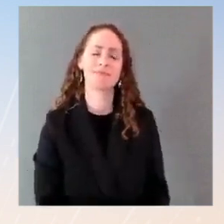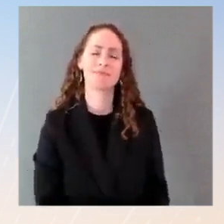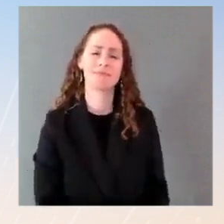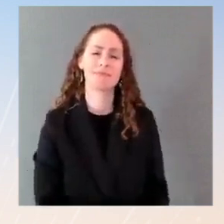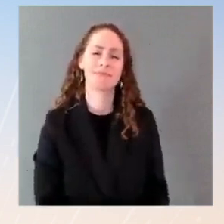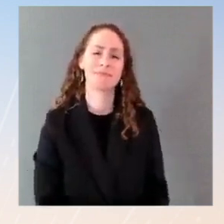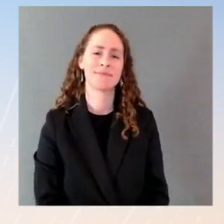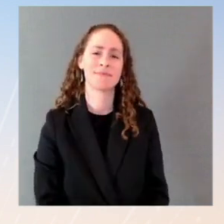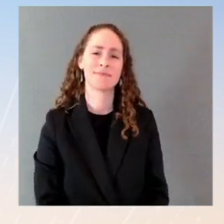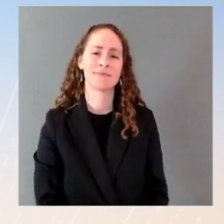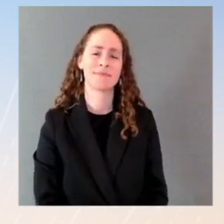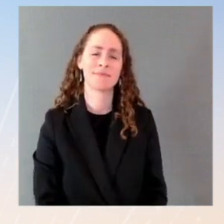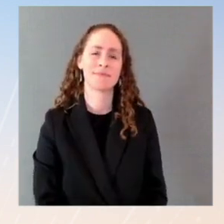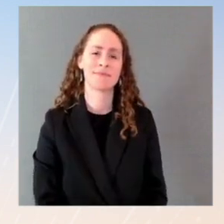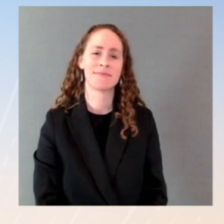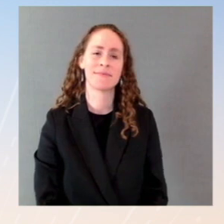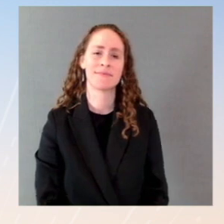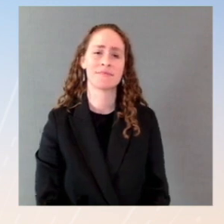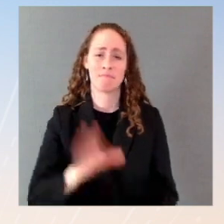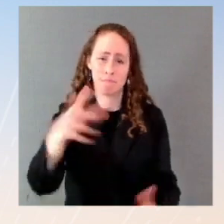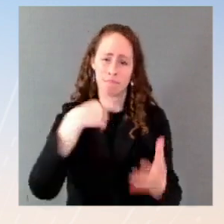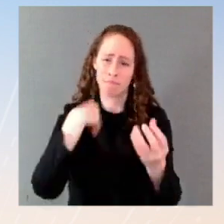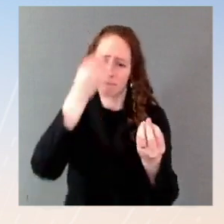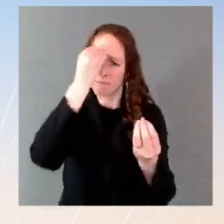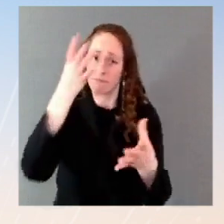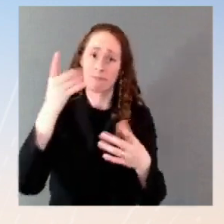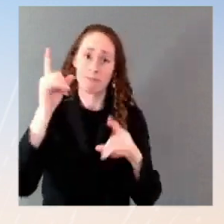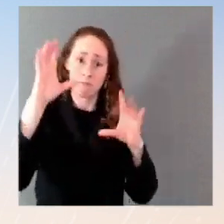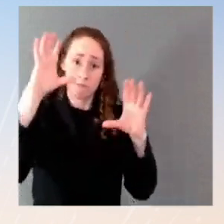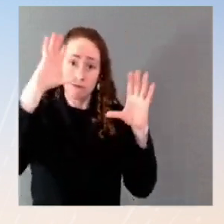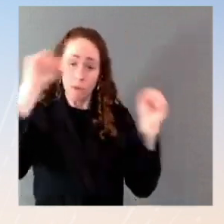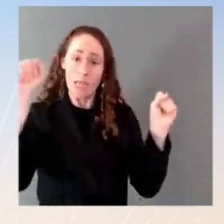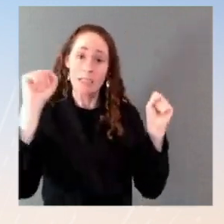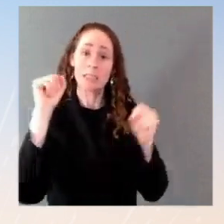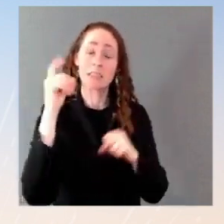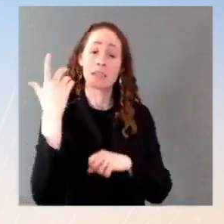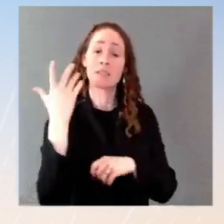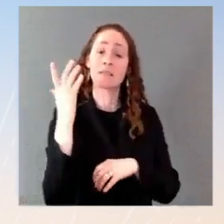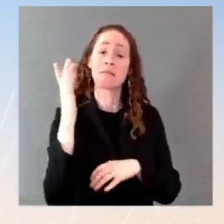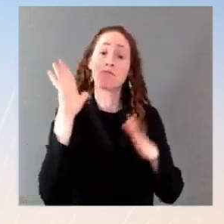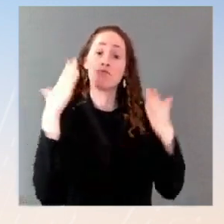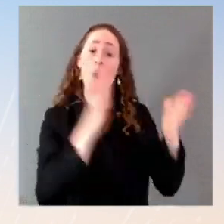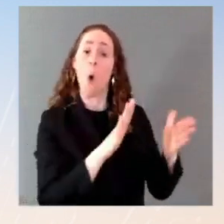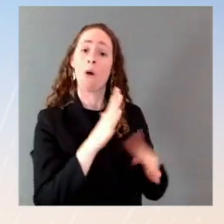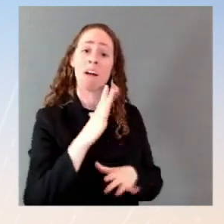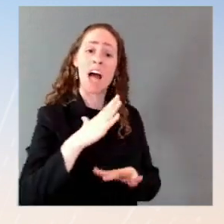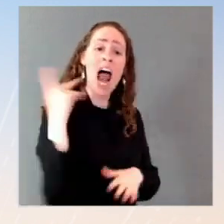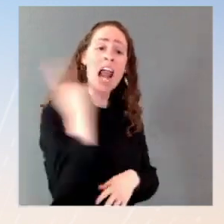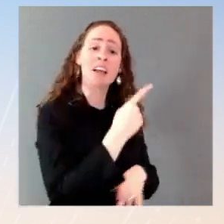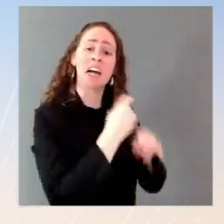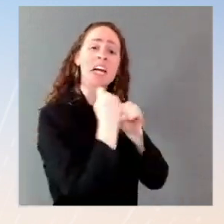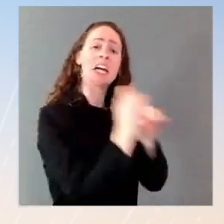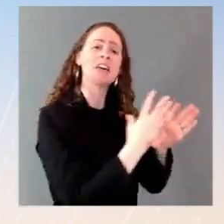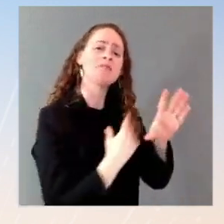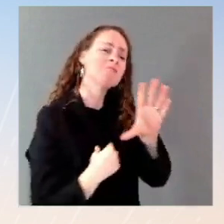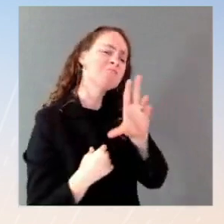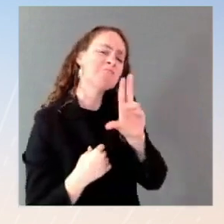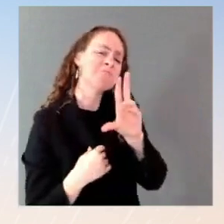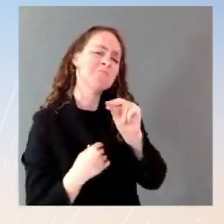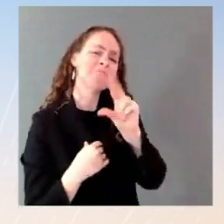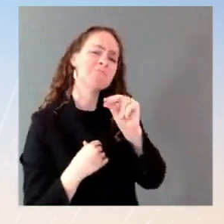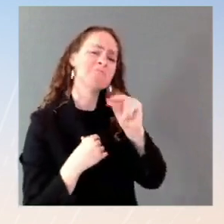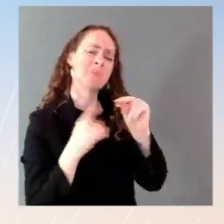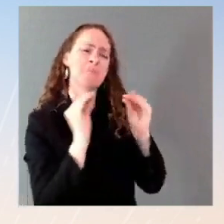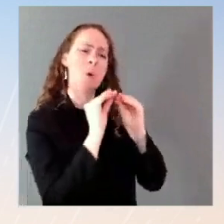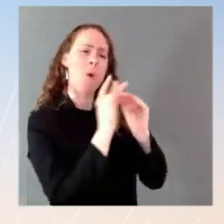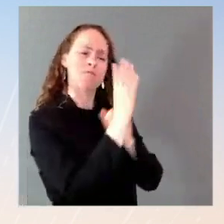We believe from the beginning of this administration that there is no substitute for direct dialogue between leaders. And that is true in spades when it